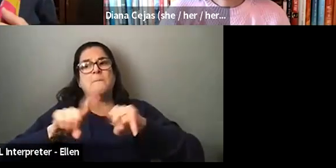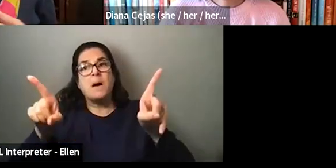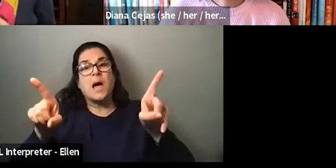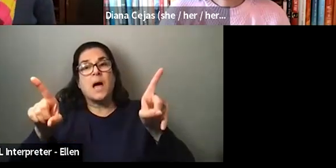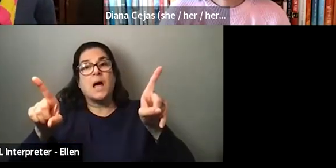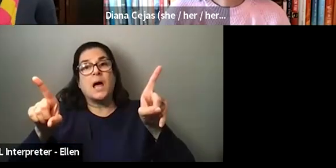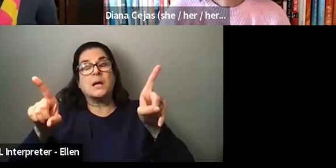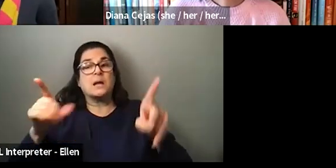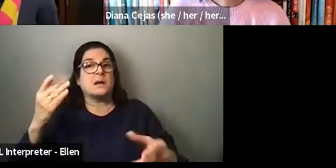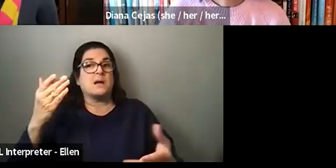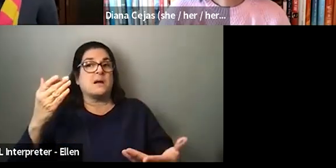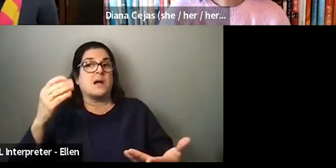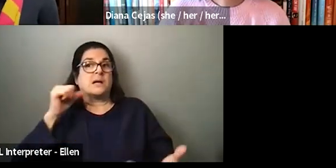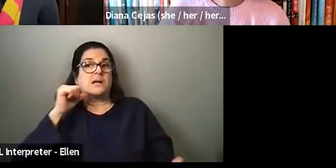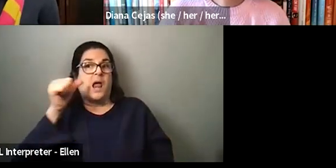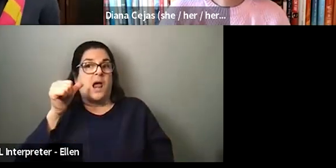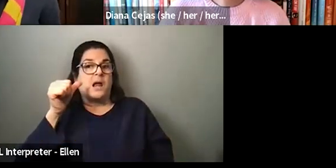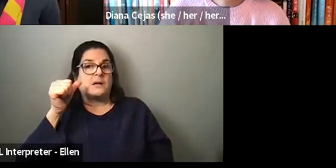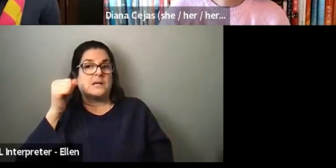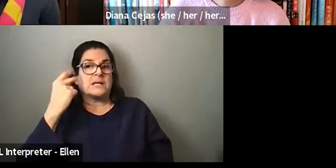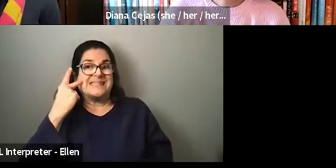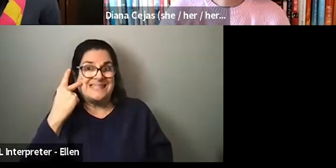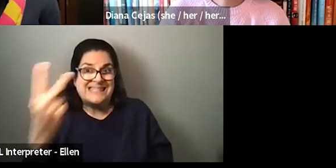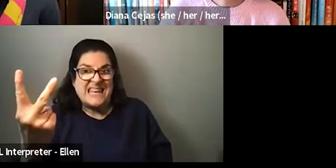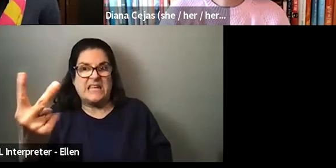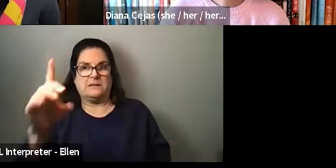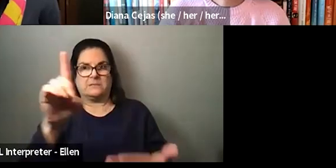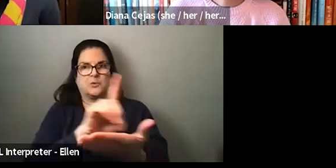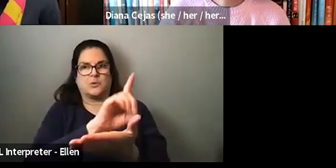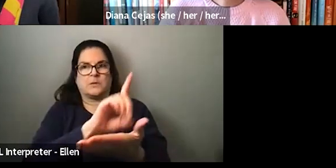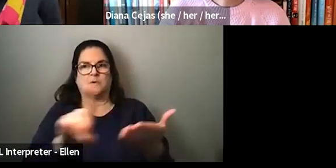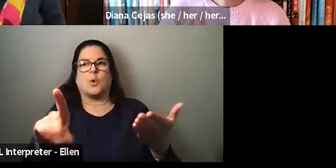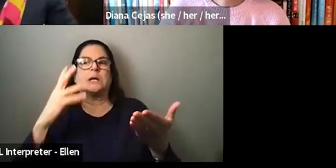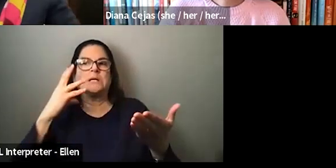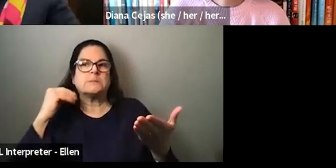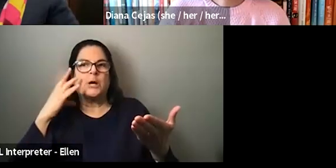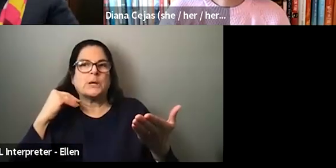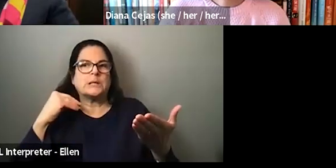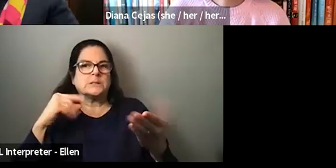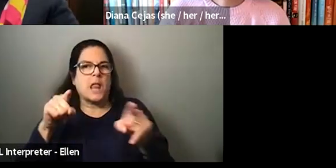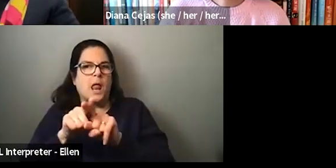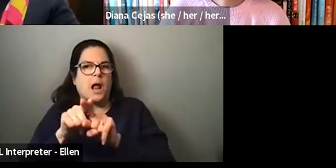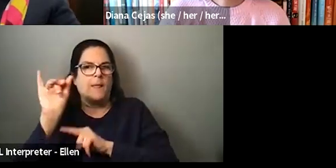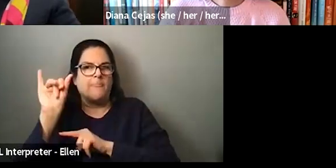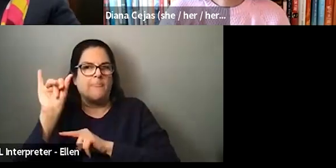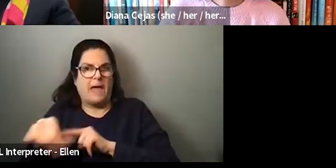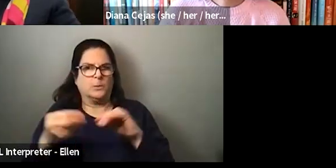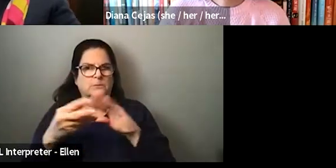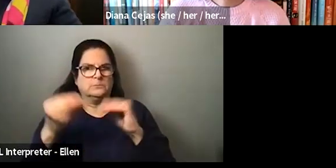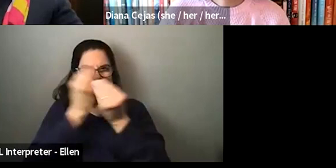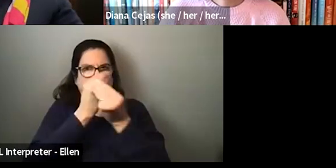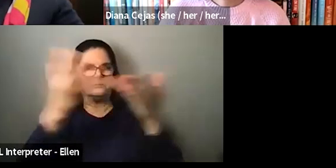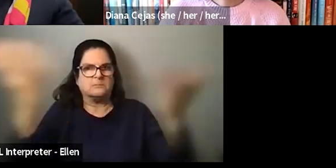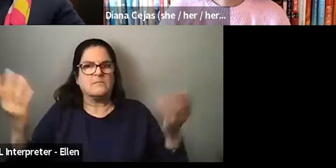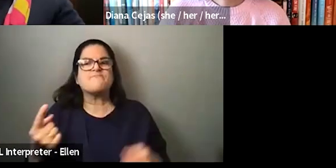face, sort of, um, just almost discriminatory, uh, experiences this. And so I'll share with you, um, in one of my